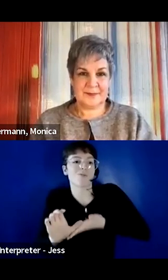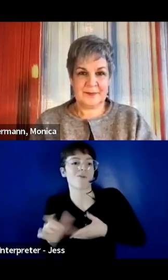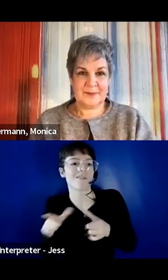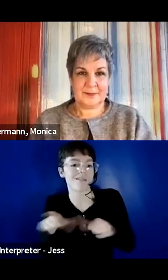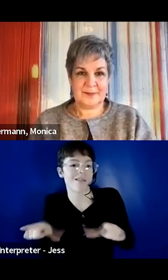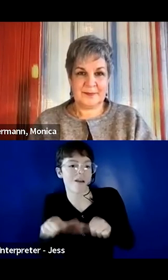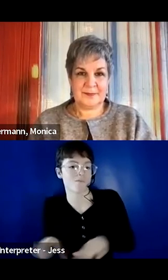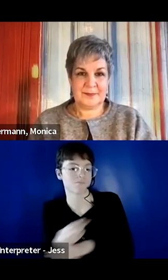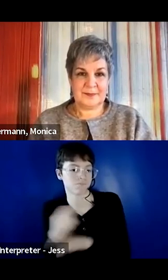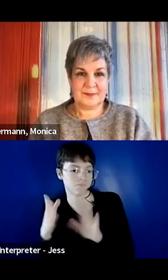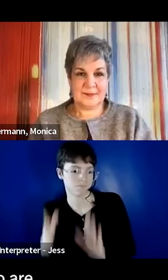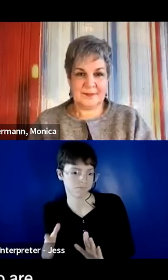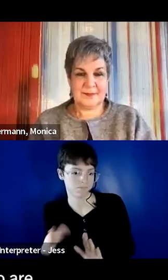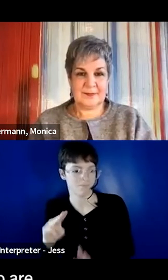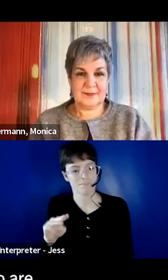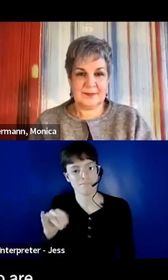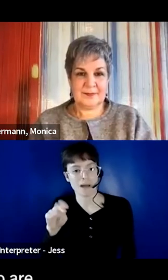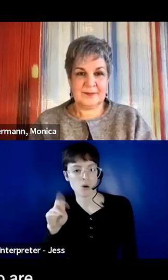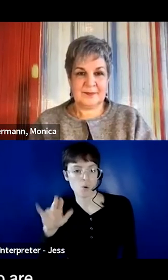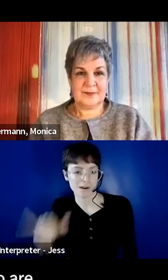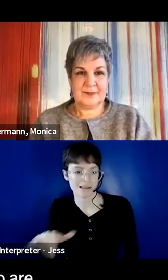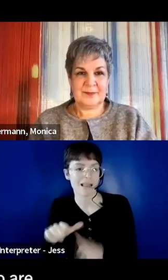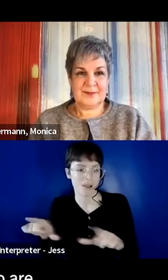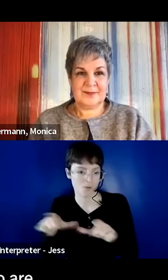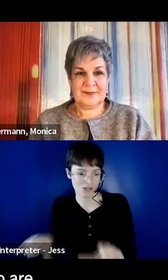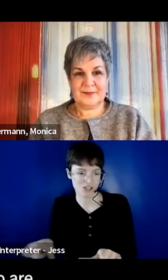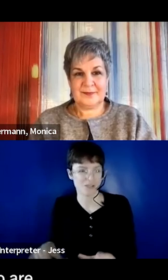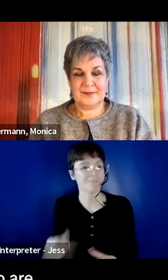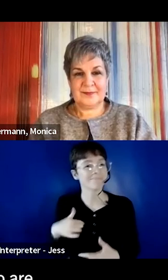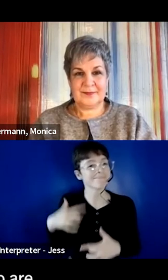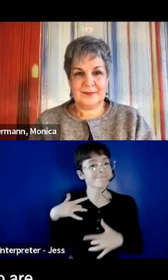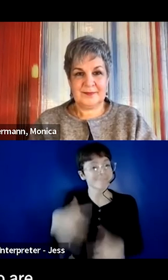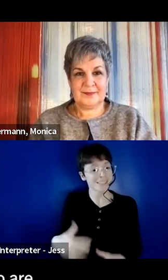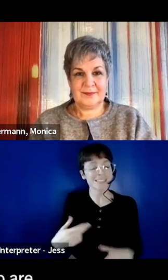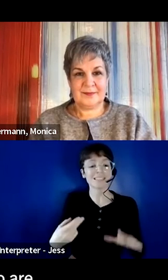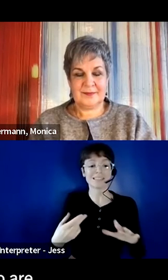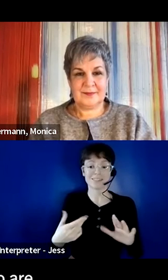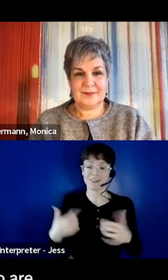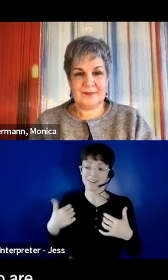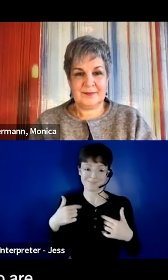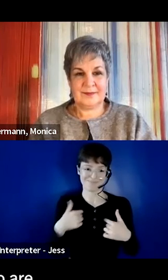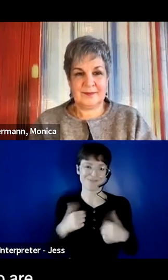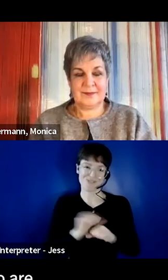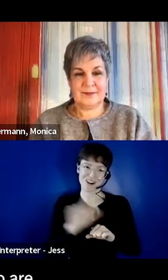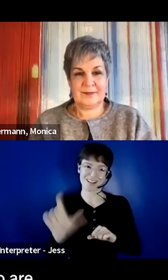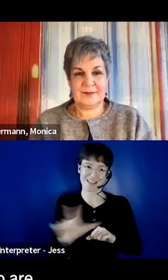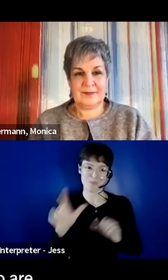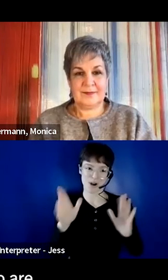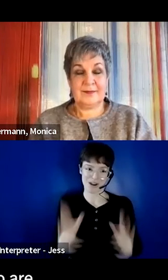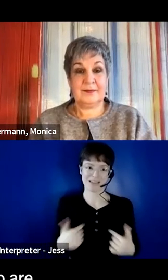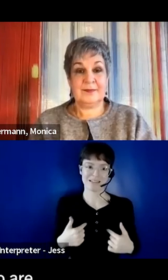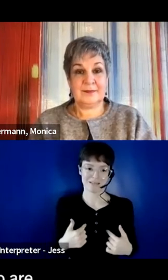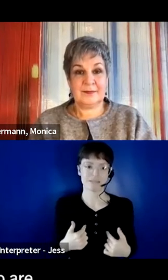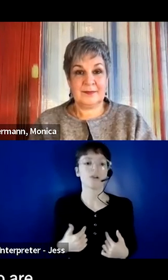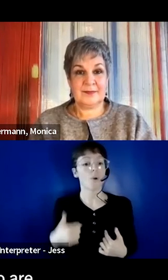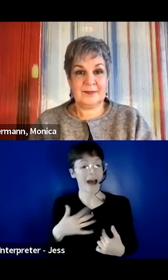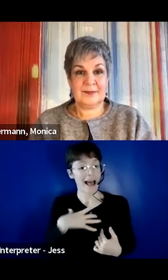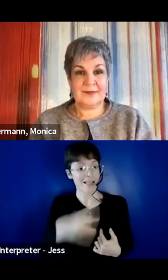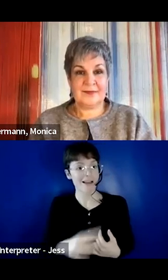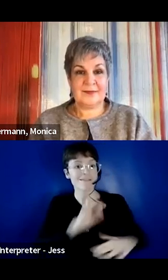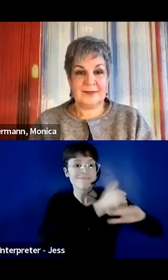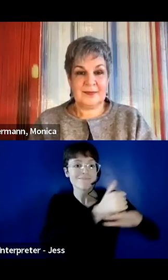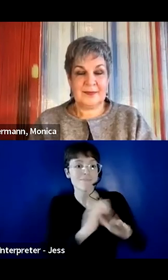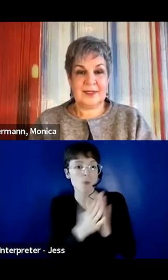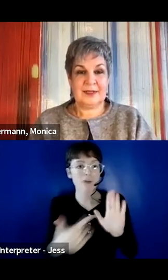about people with disabilities and wonder about including people who are deaf when I do so. And this is by Randy.